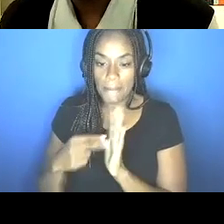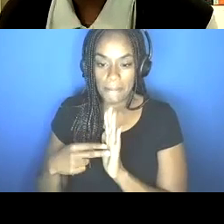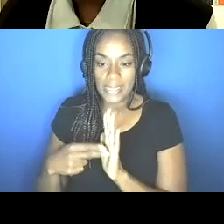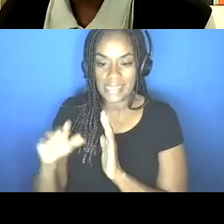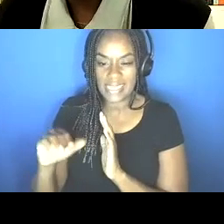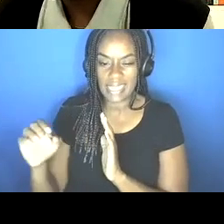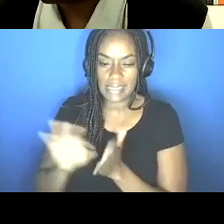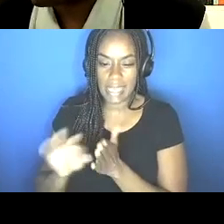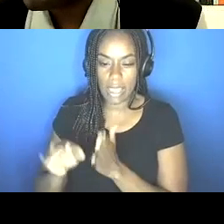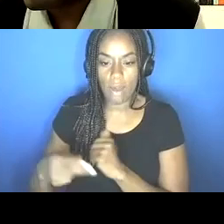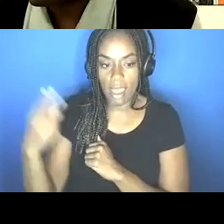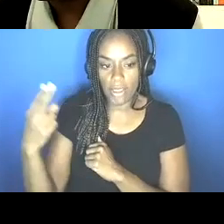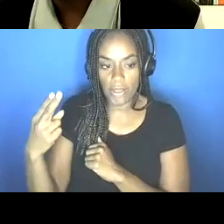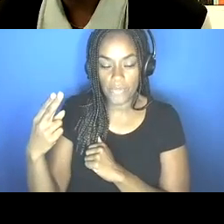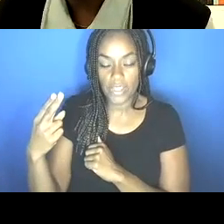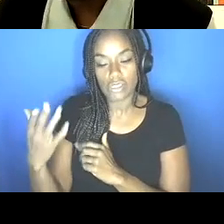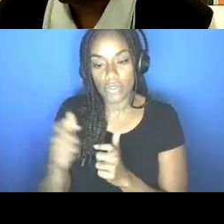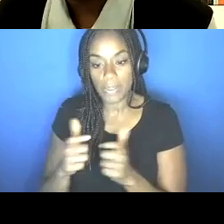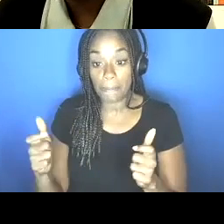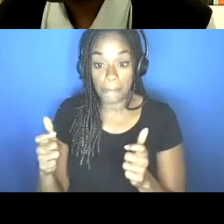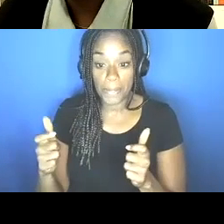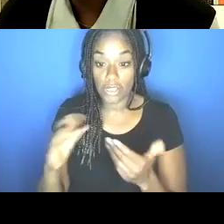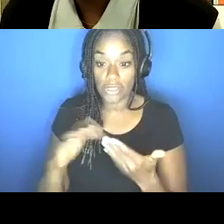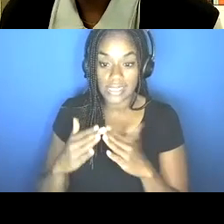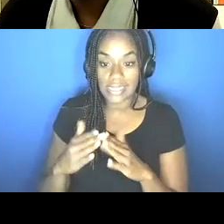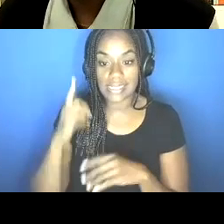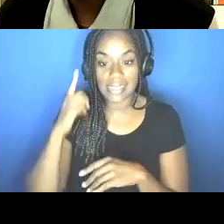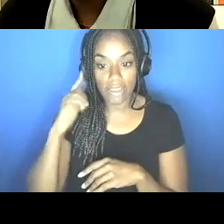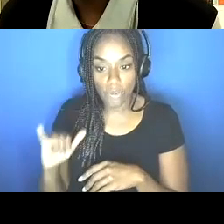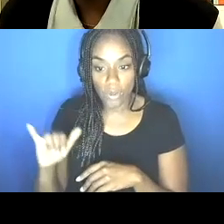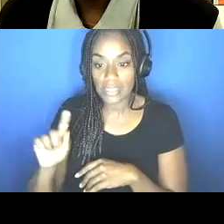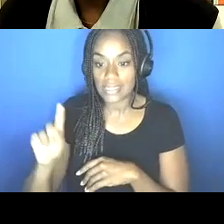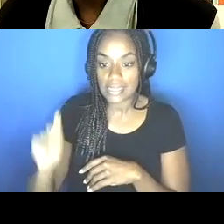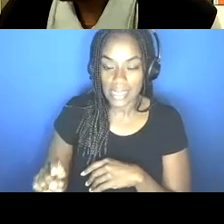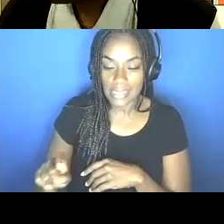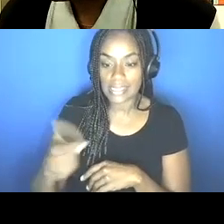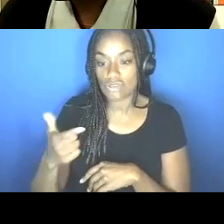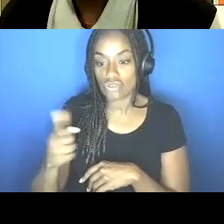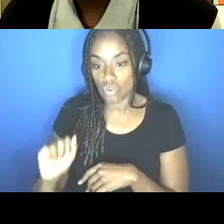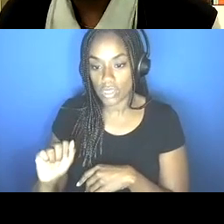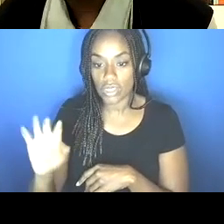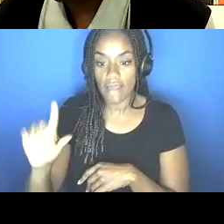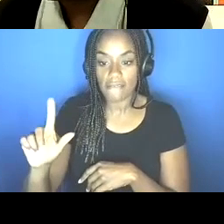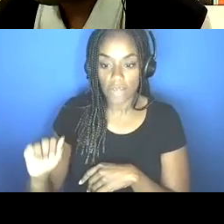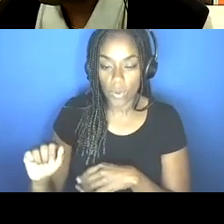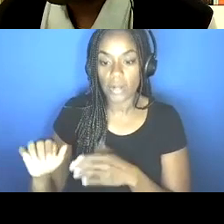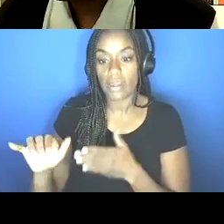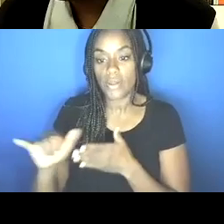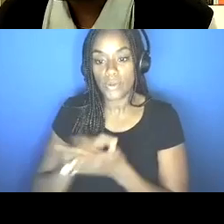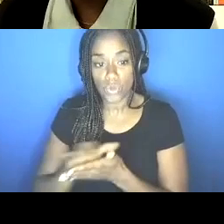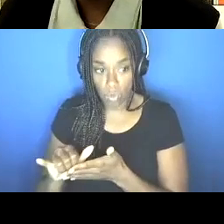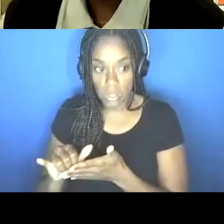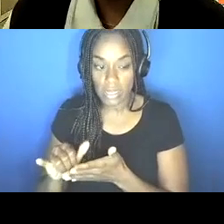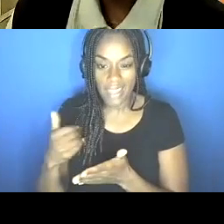some of the places with the, with our largest cities, know, such as California, Texas, Georgia, Florida, New York have had some of these higher